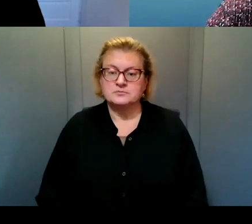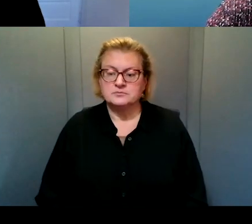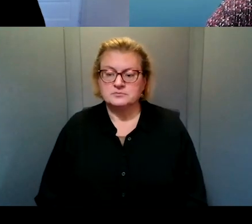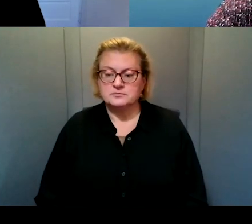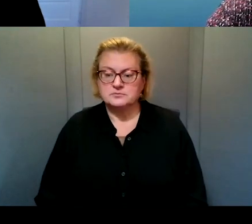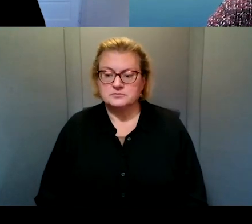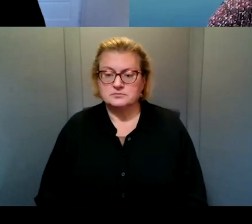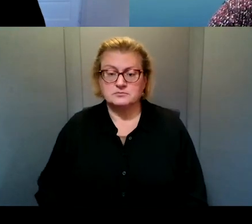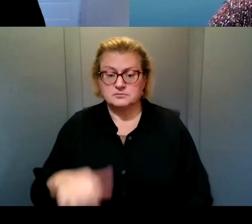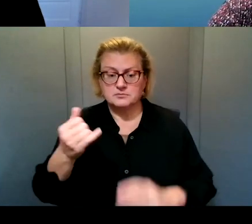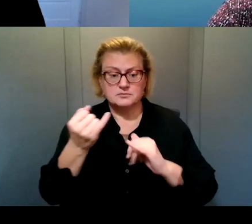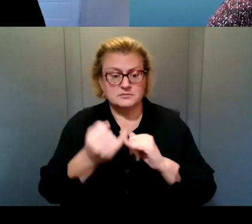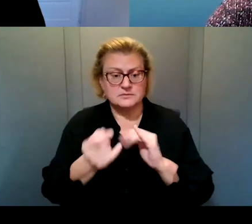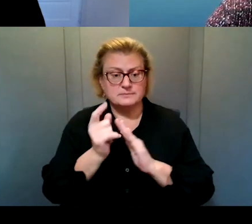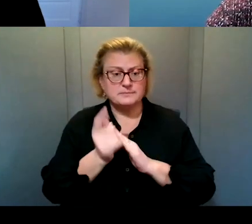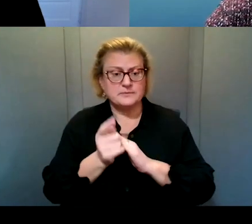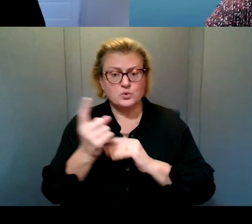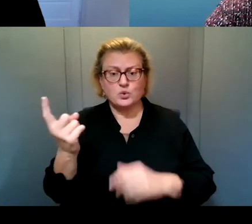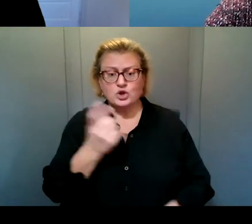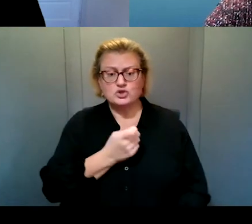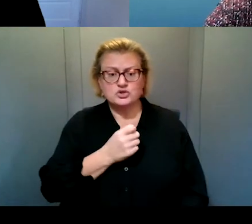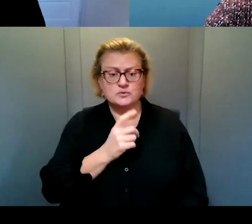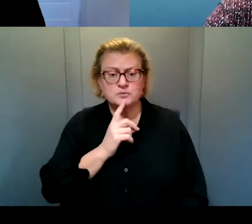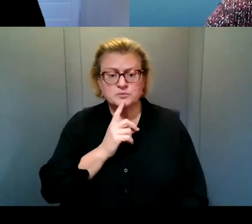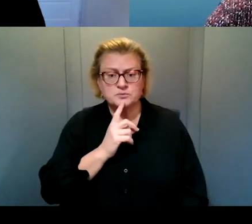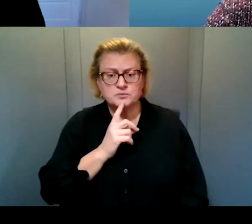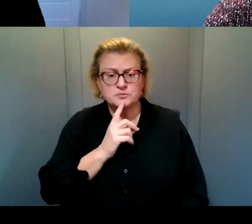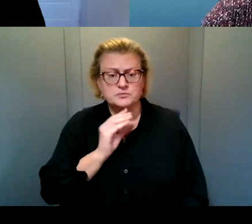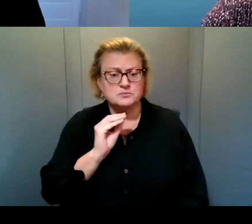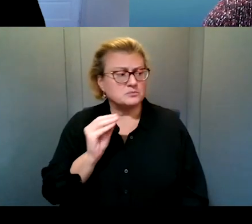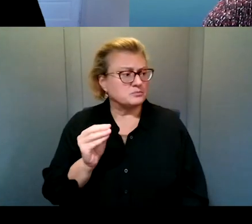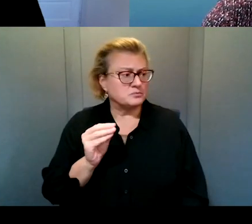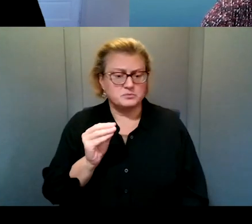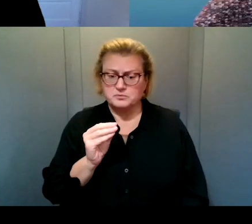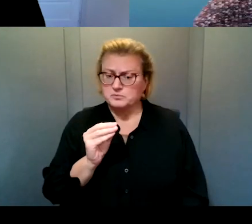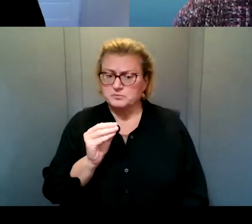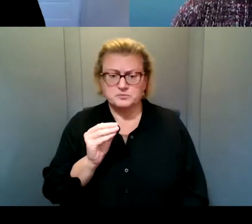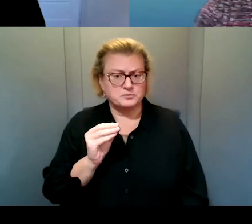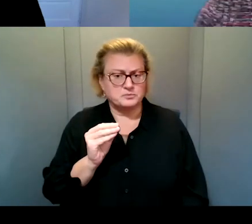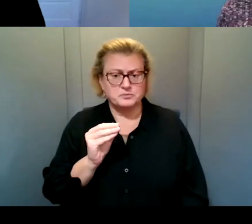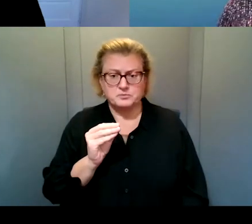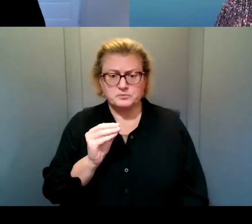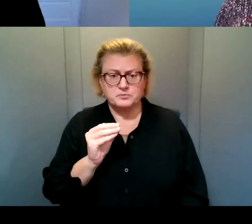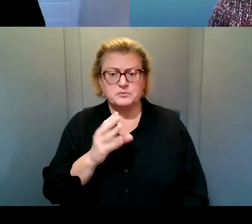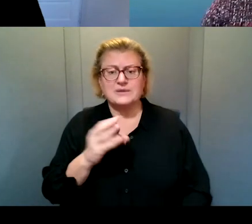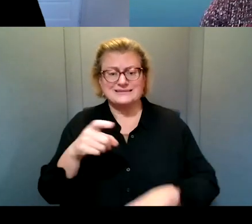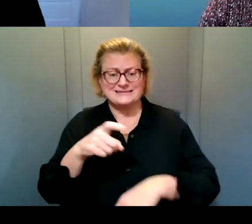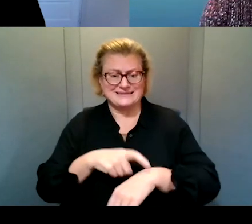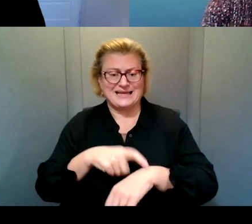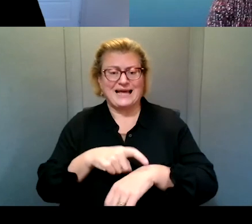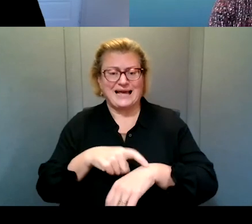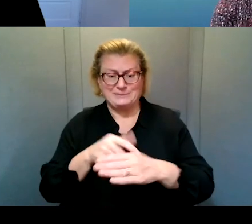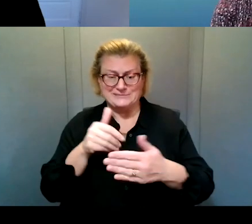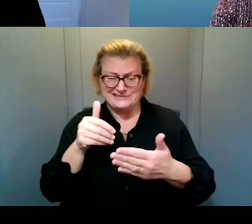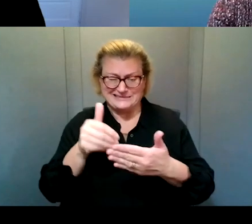last minute questions? I don't see any more coming in through the chat and I do see that we are close